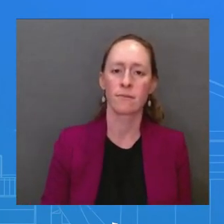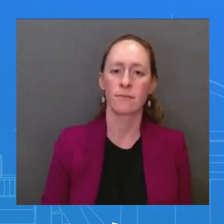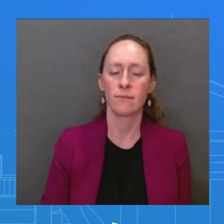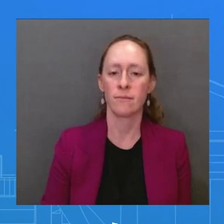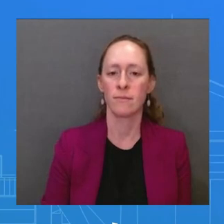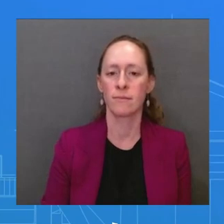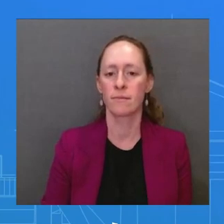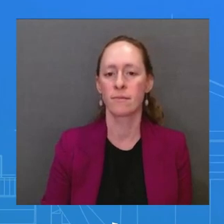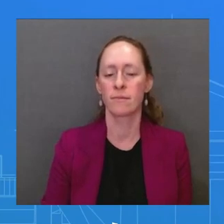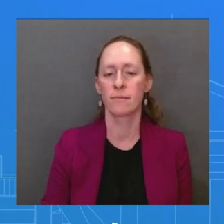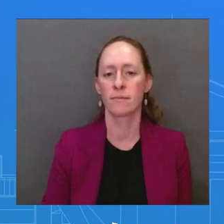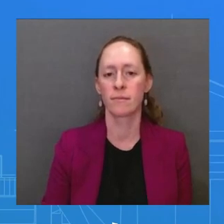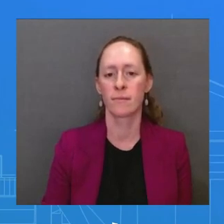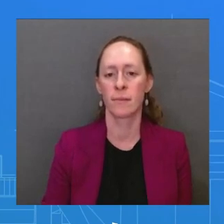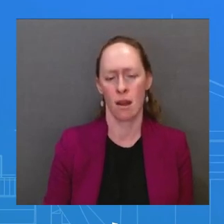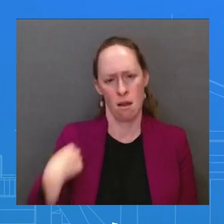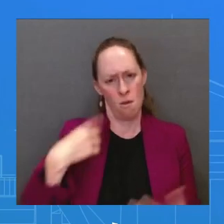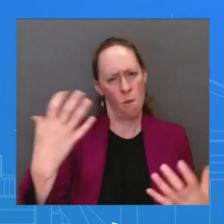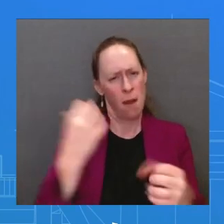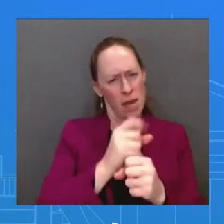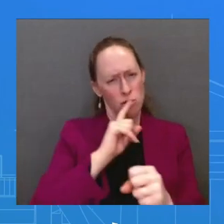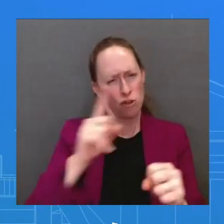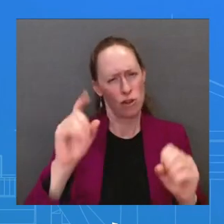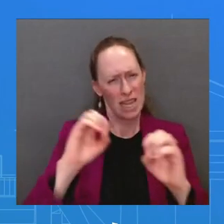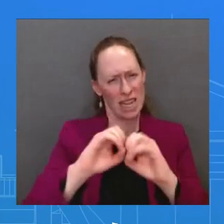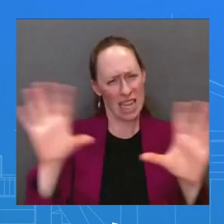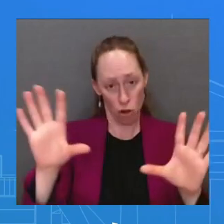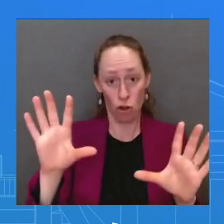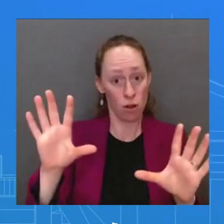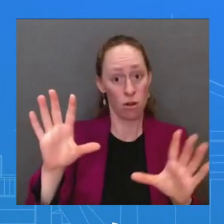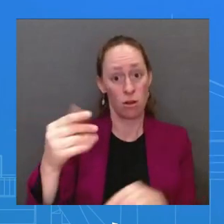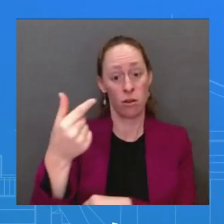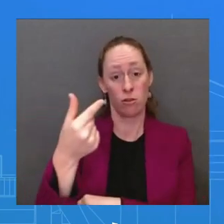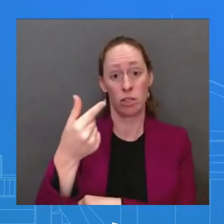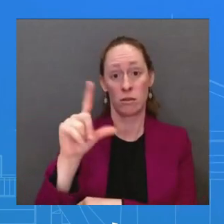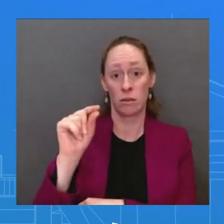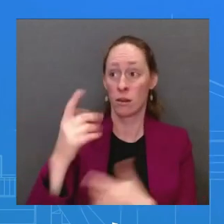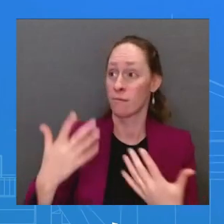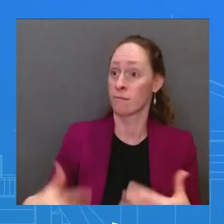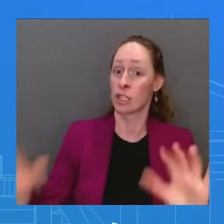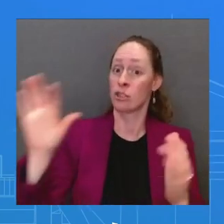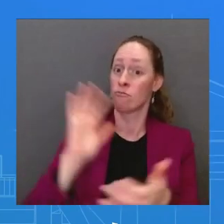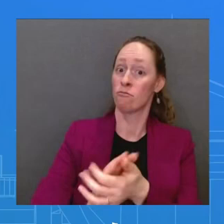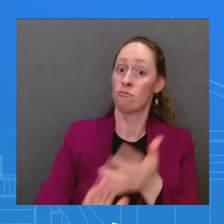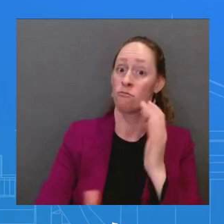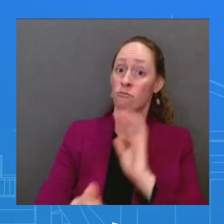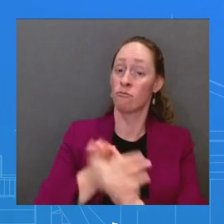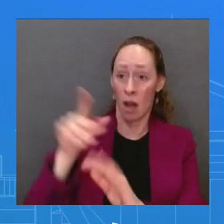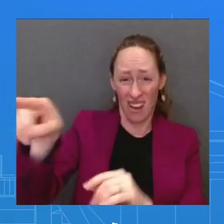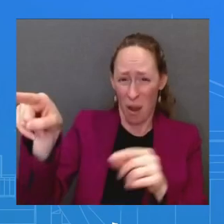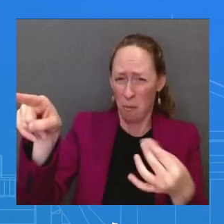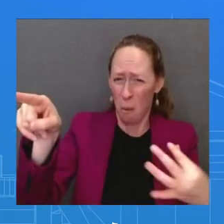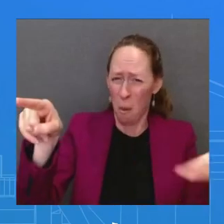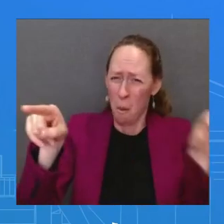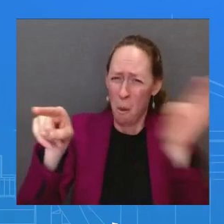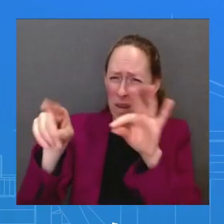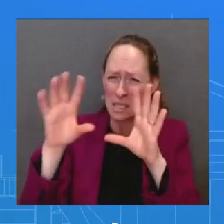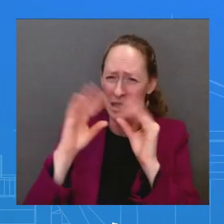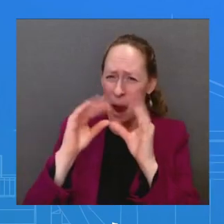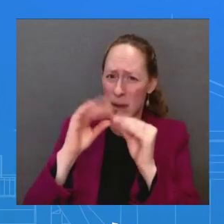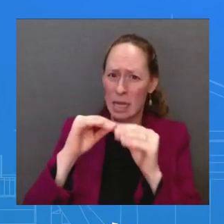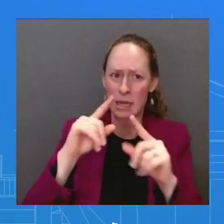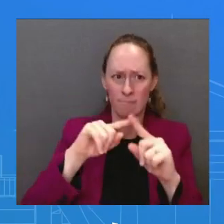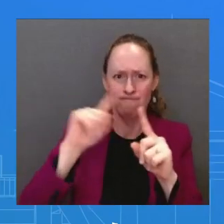as a critical forum for all of the major economies of the world to come together for global problem solving. At a